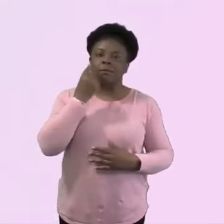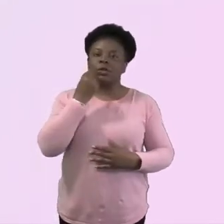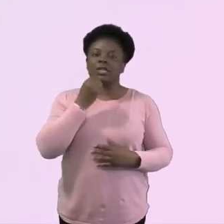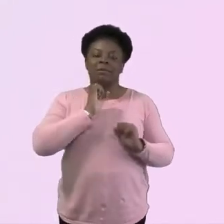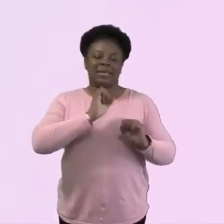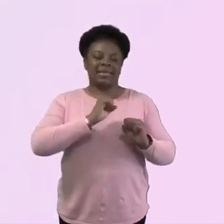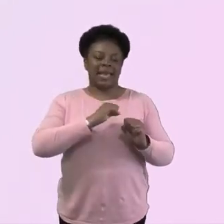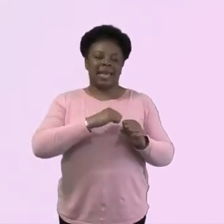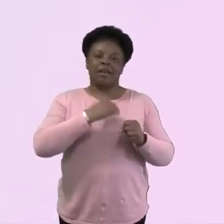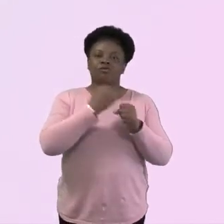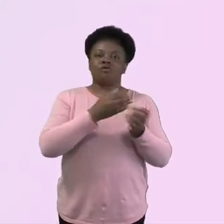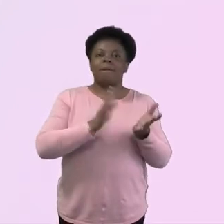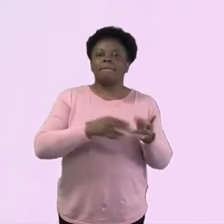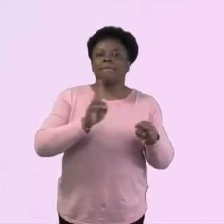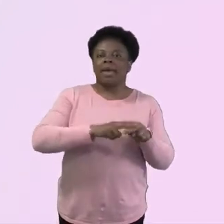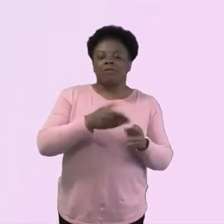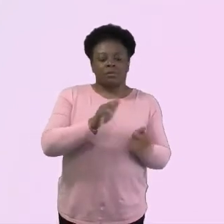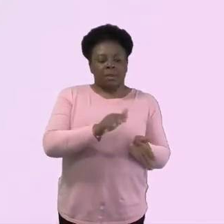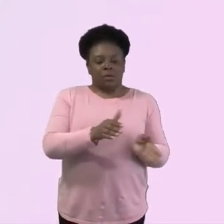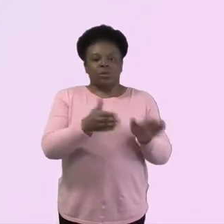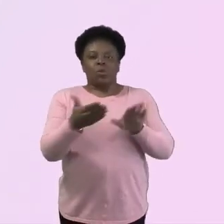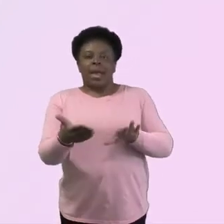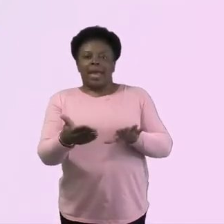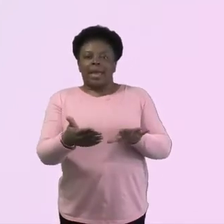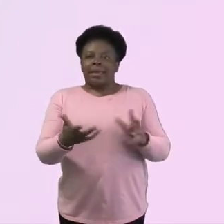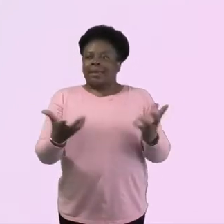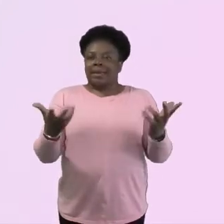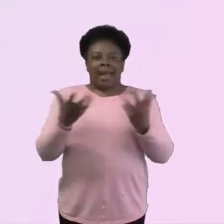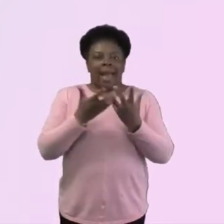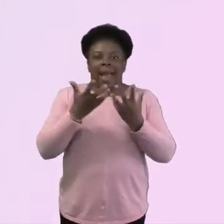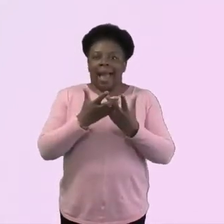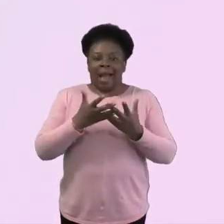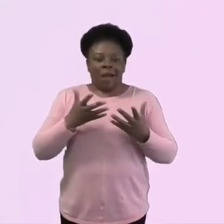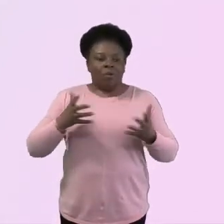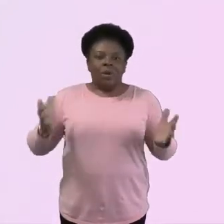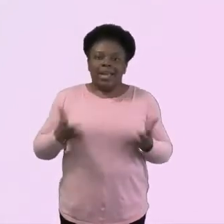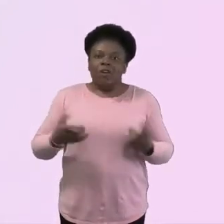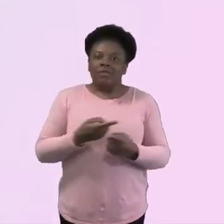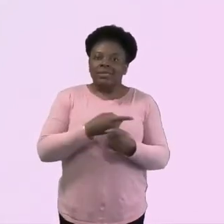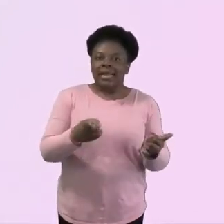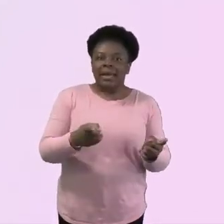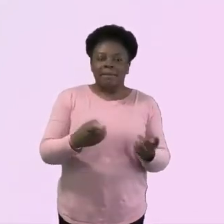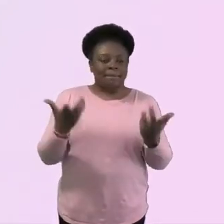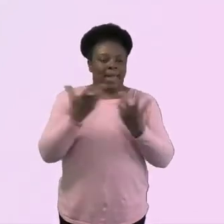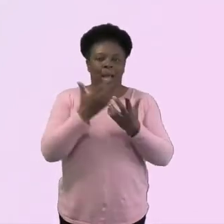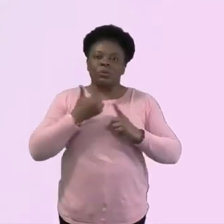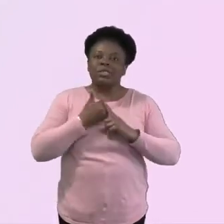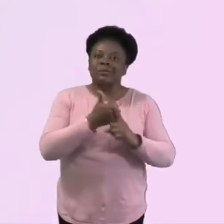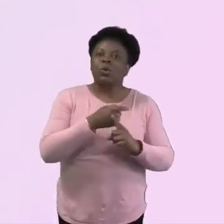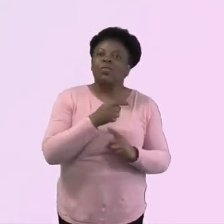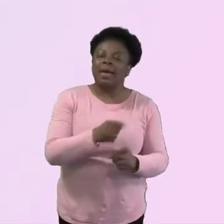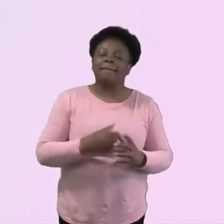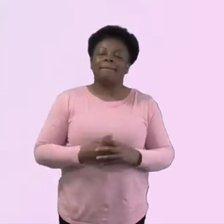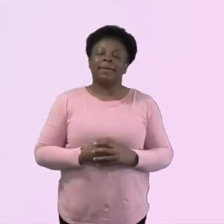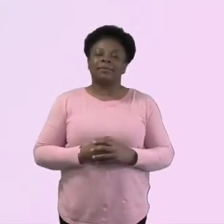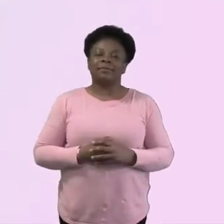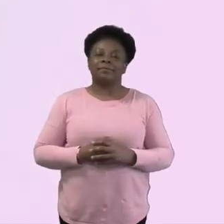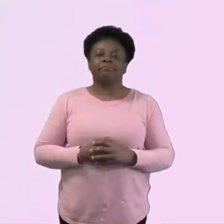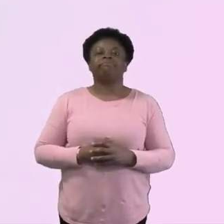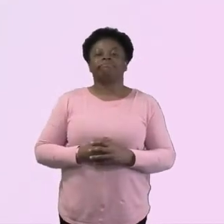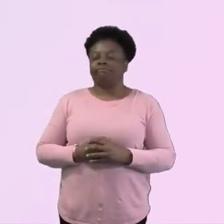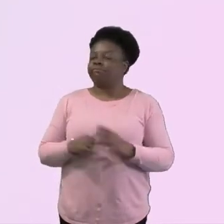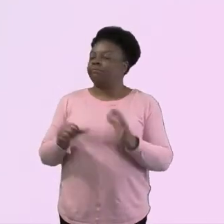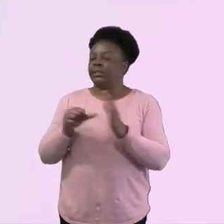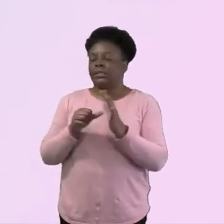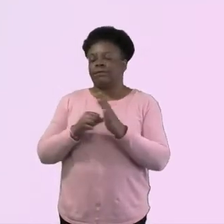to come to the church? Yeah, again, that's a really difficult situation. I think one of the biggest things we can do